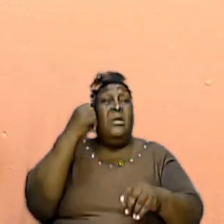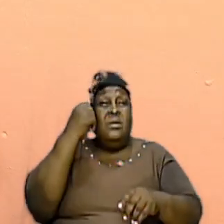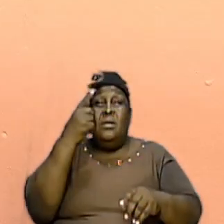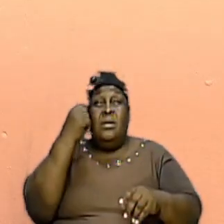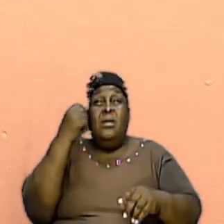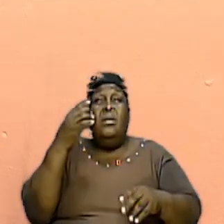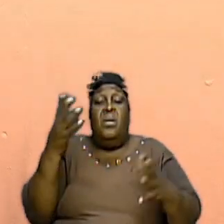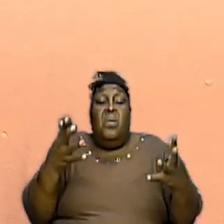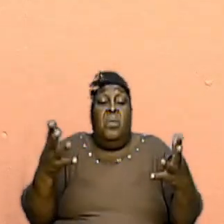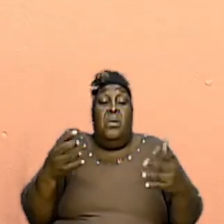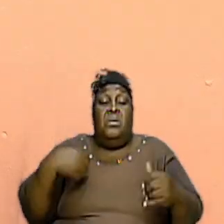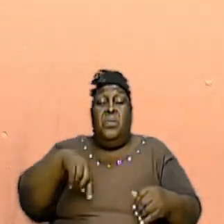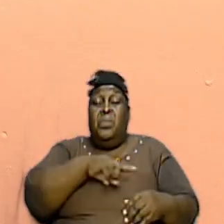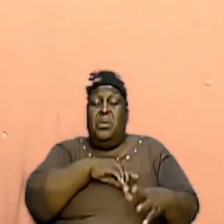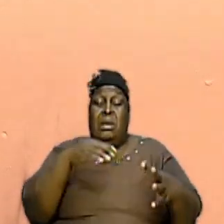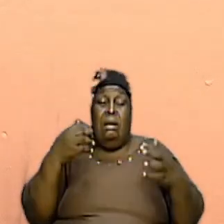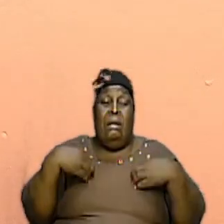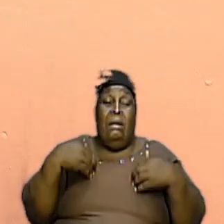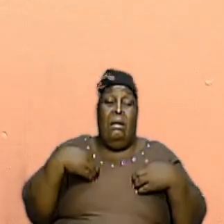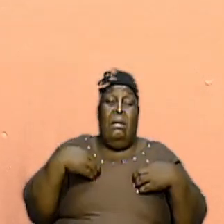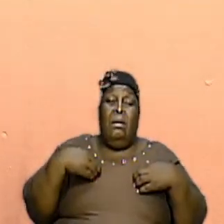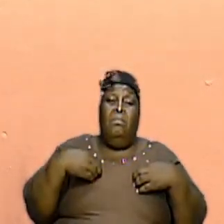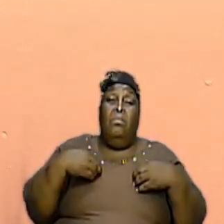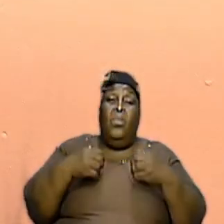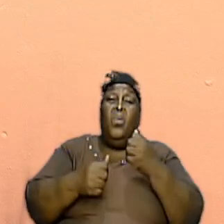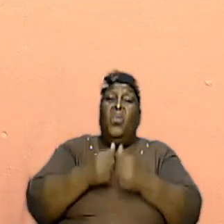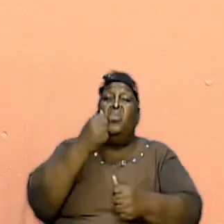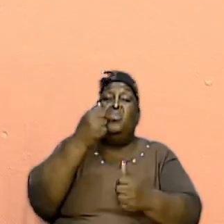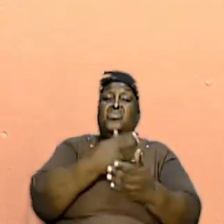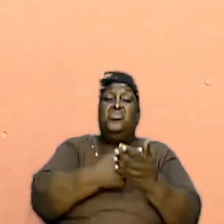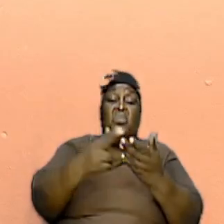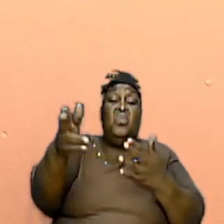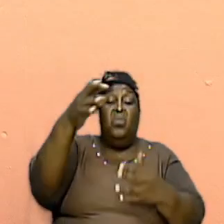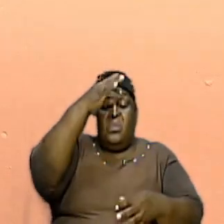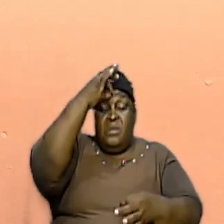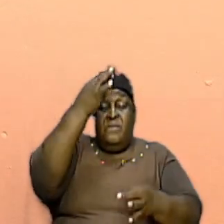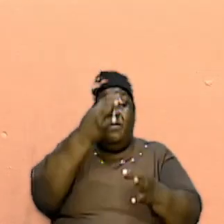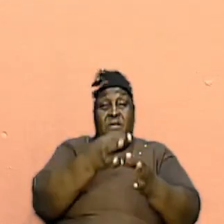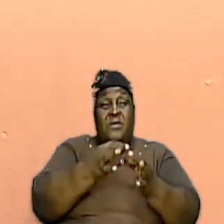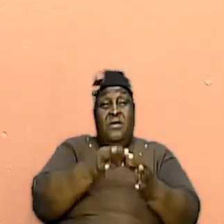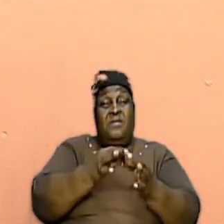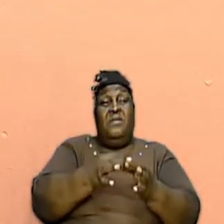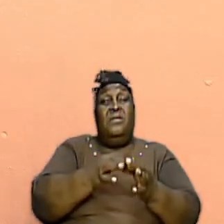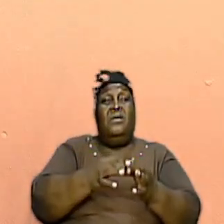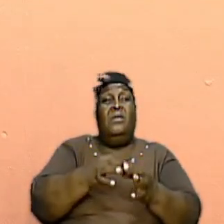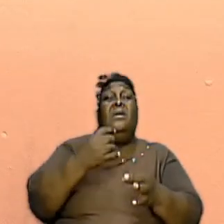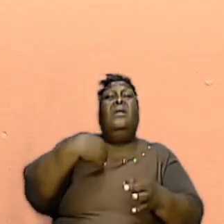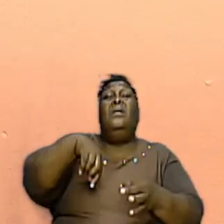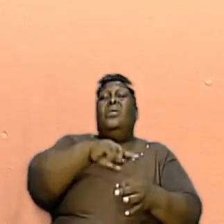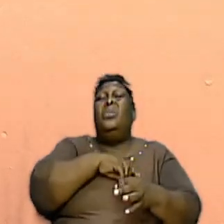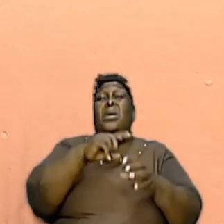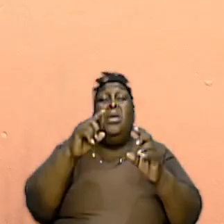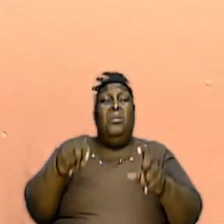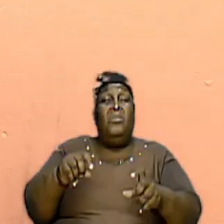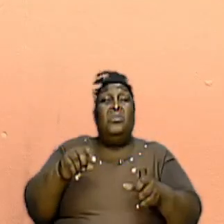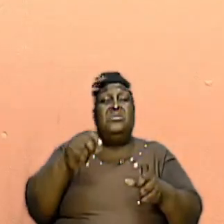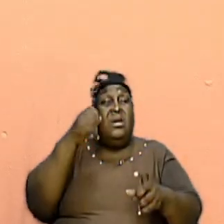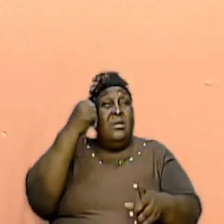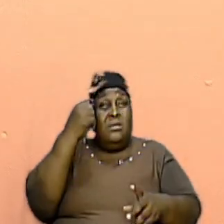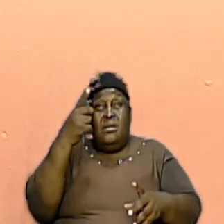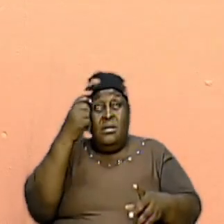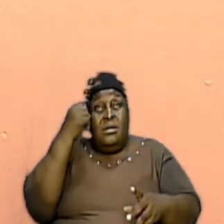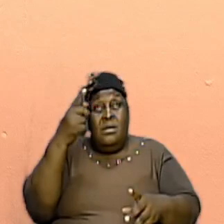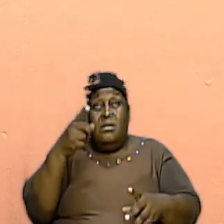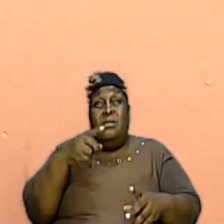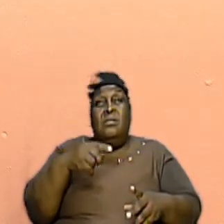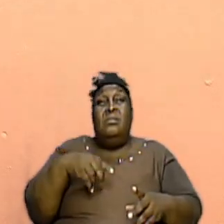What We Have Is Our Most Holy Faith We Must Understand That We